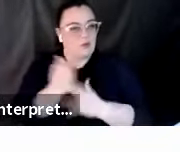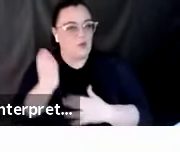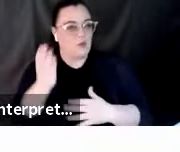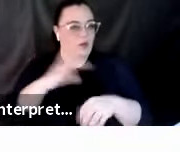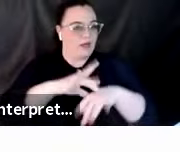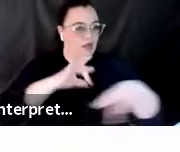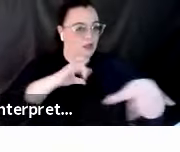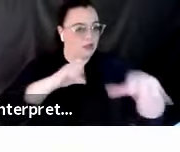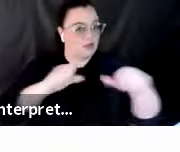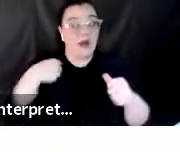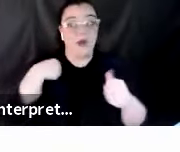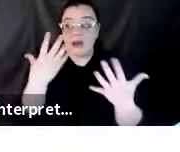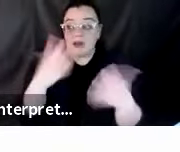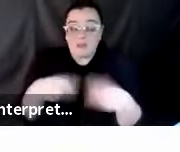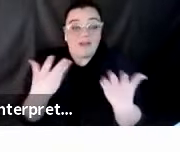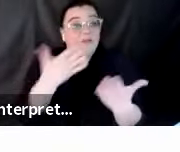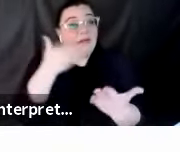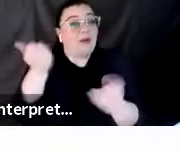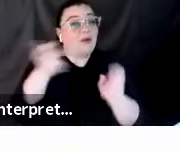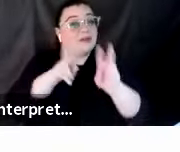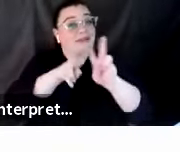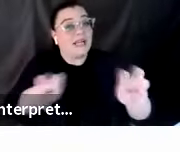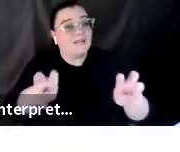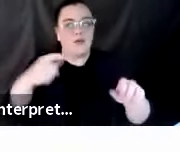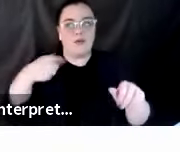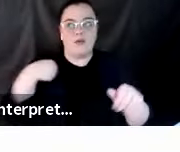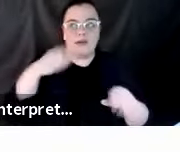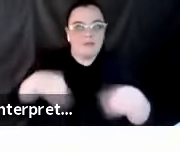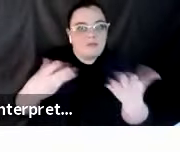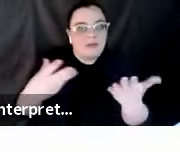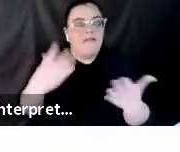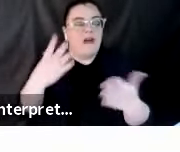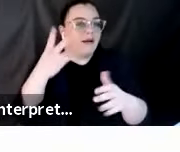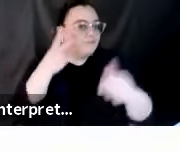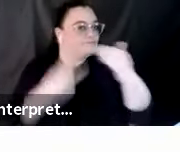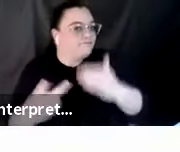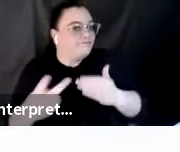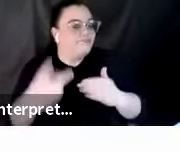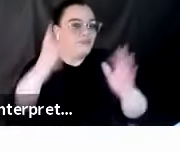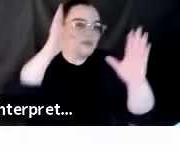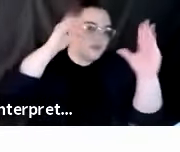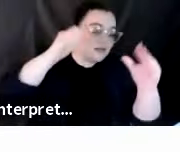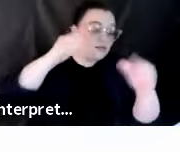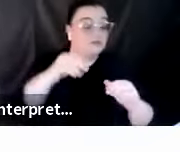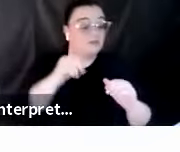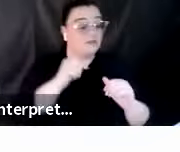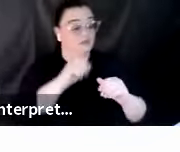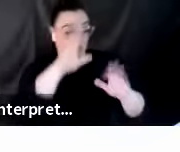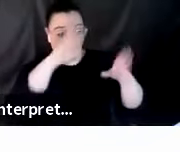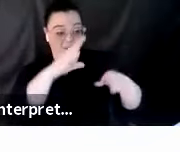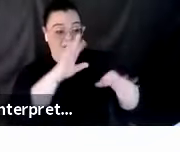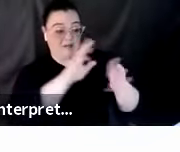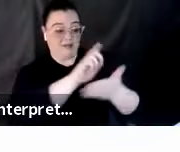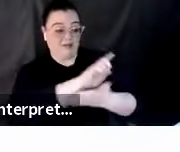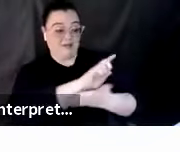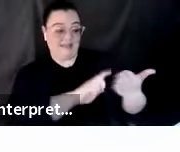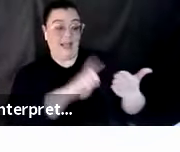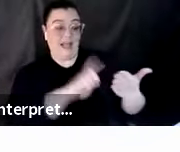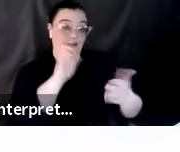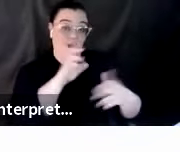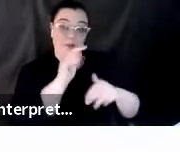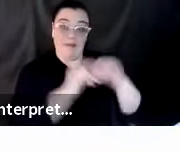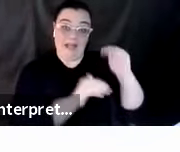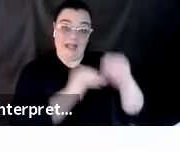be expected in the future. Uh, this can inform the design, not only of single structures like buildings, but also of, uh,